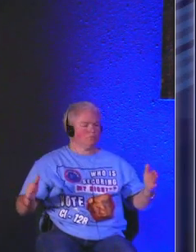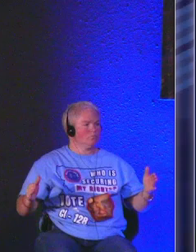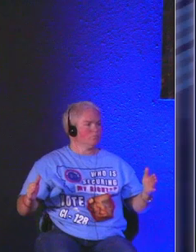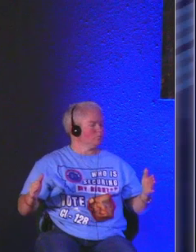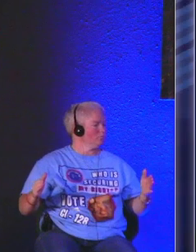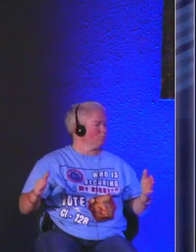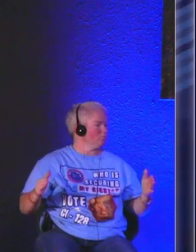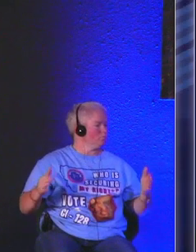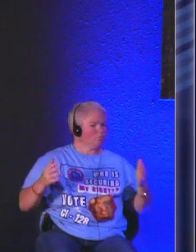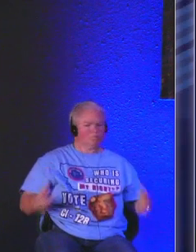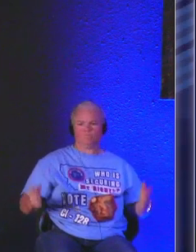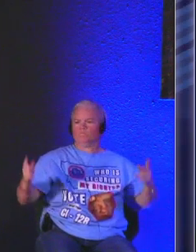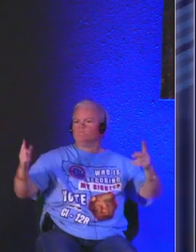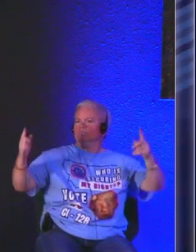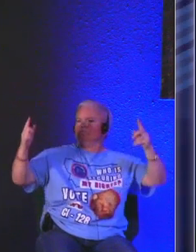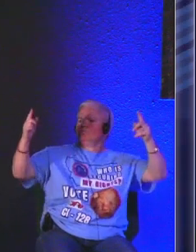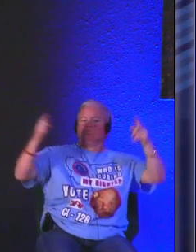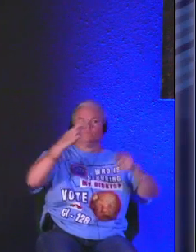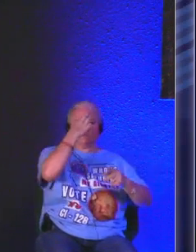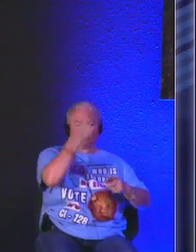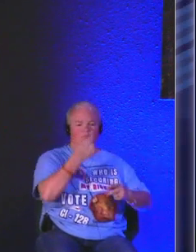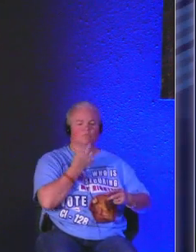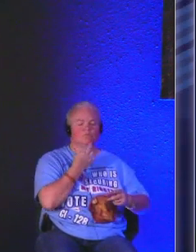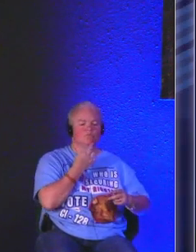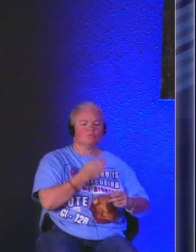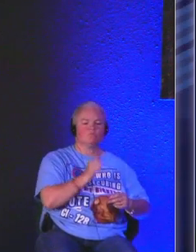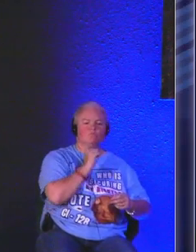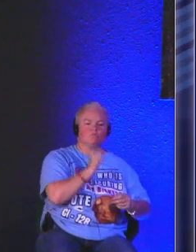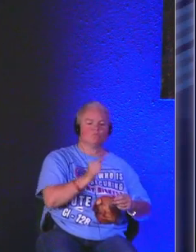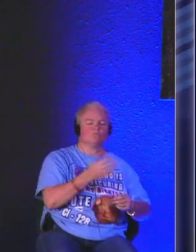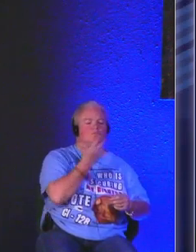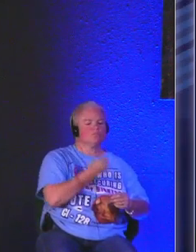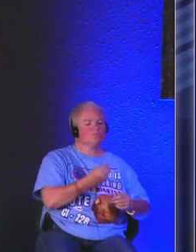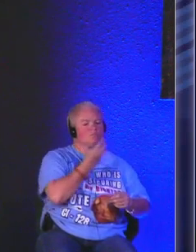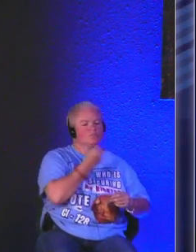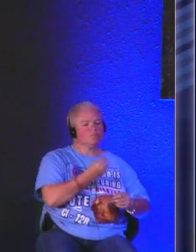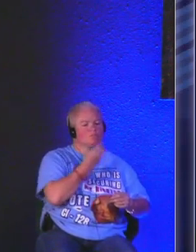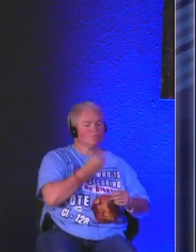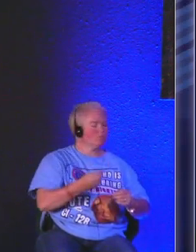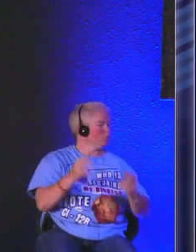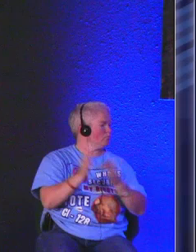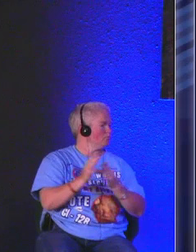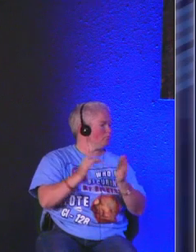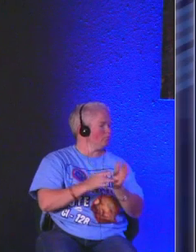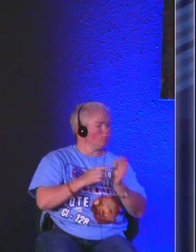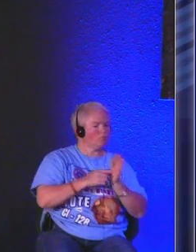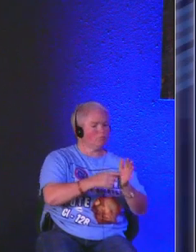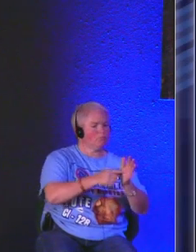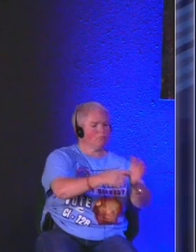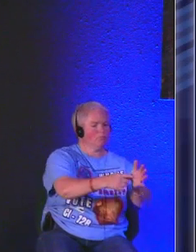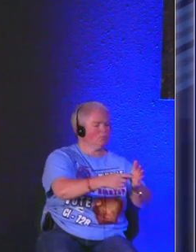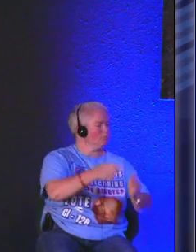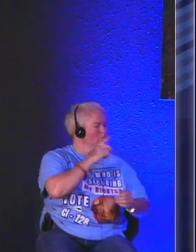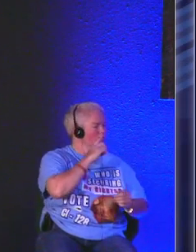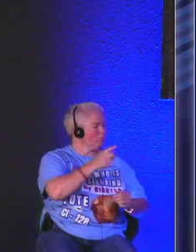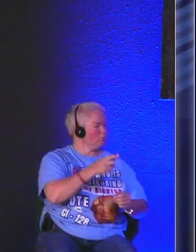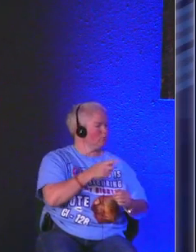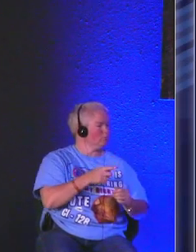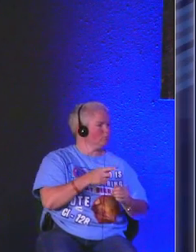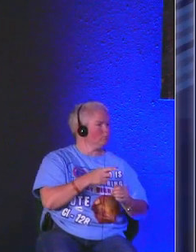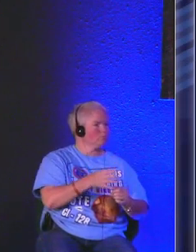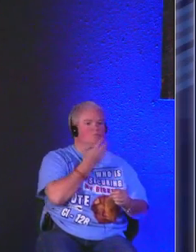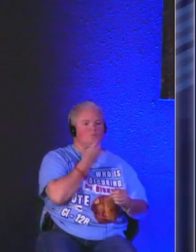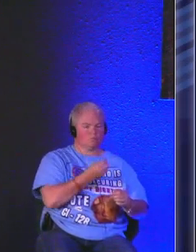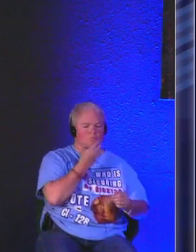themselves they have elevated themselves we are Jews everyone else is Gentile so Jesus is explaining this and he's telling them and the